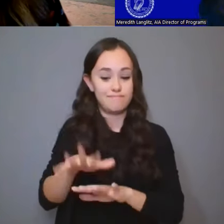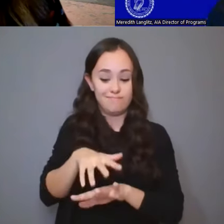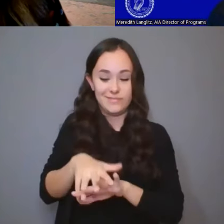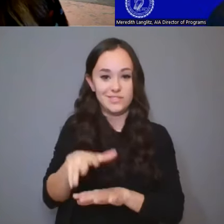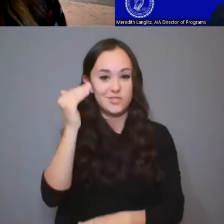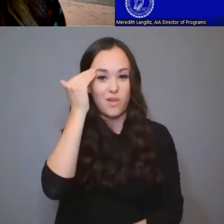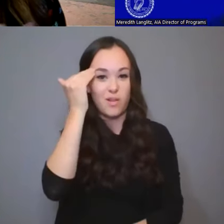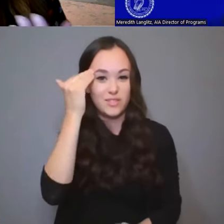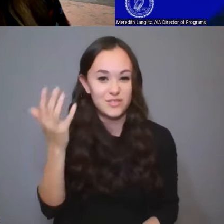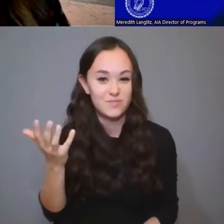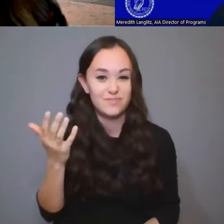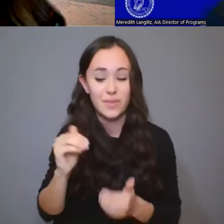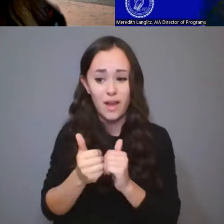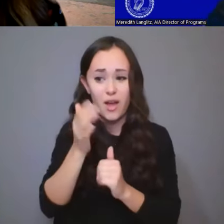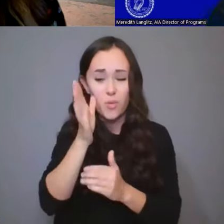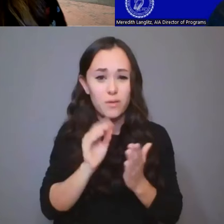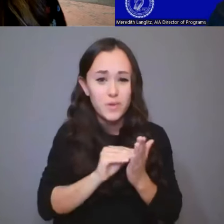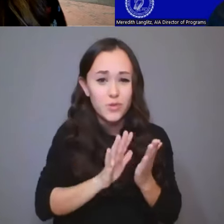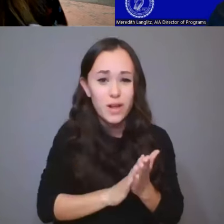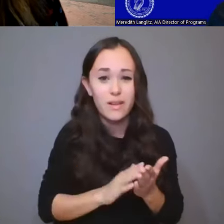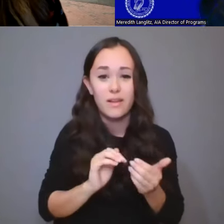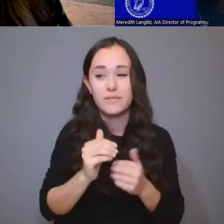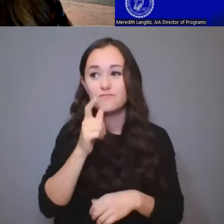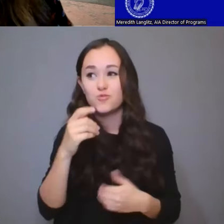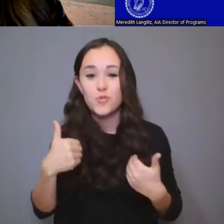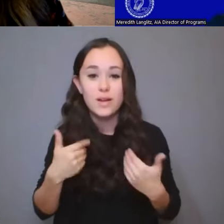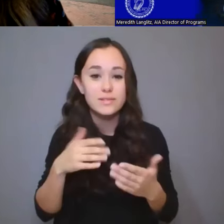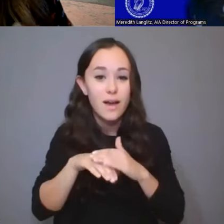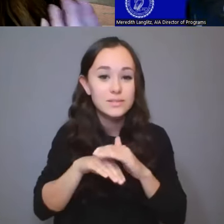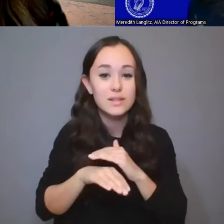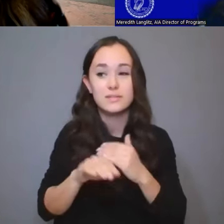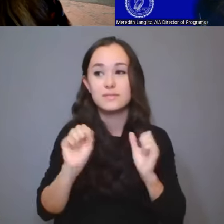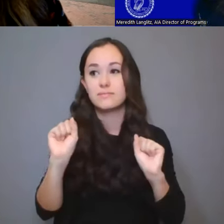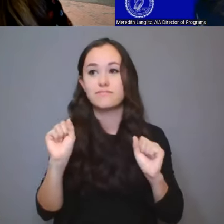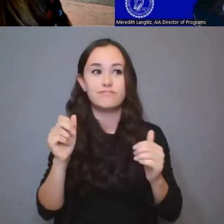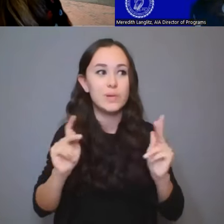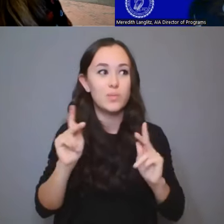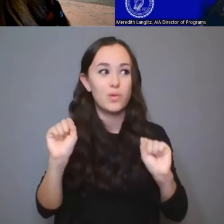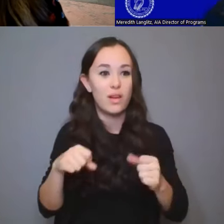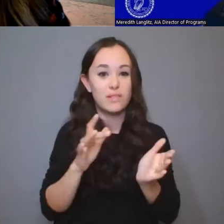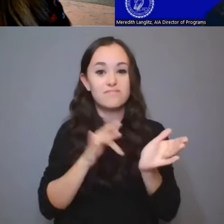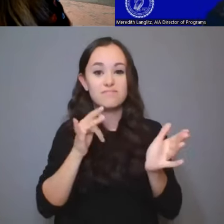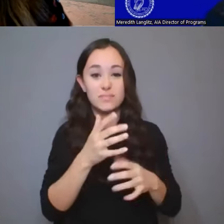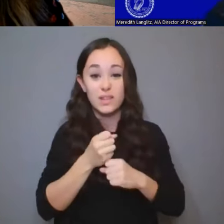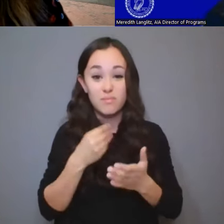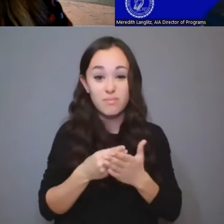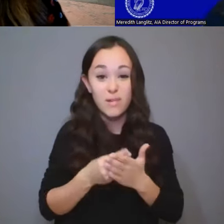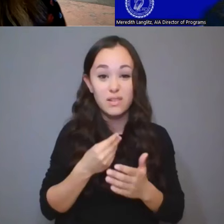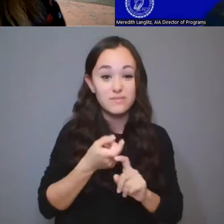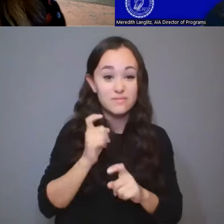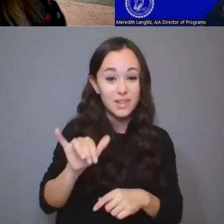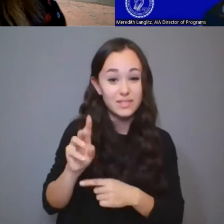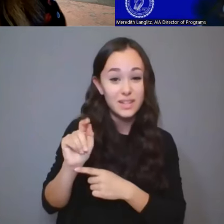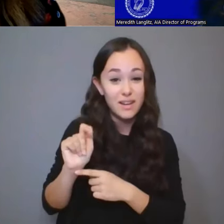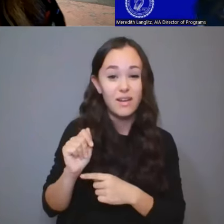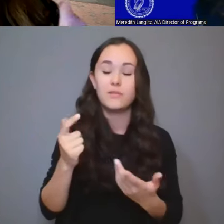is it going to be curated, who has access to it, can it be monetized by people who get access to the data that's associated with it. So, there's lots